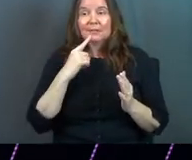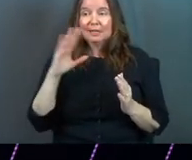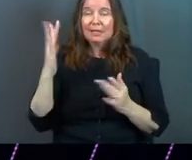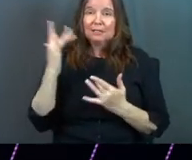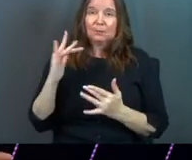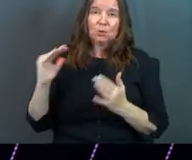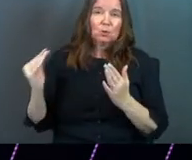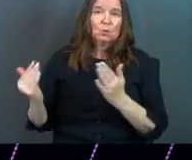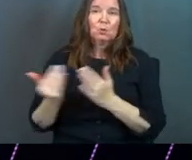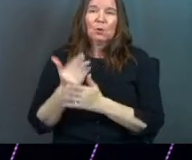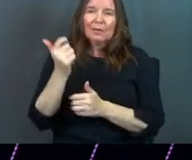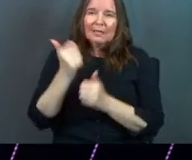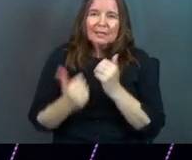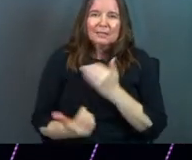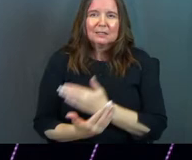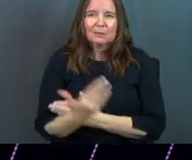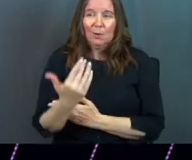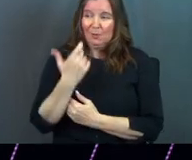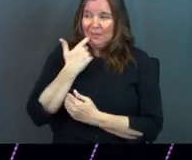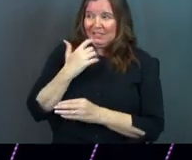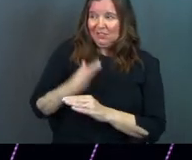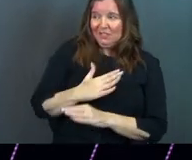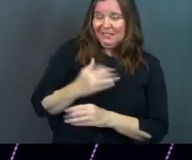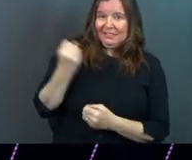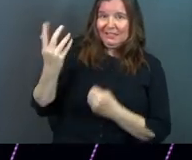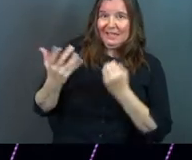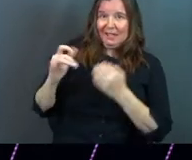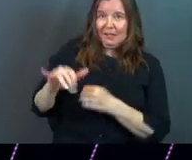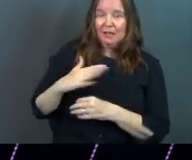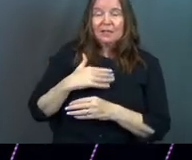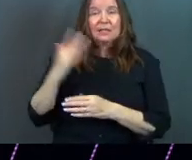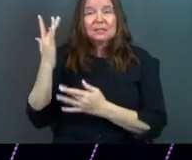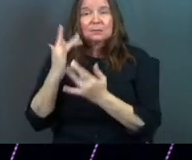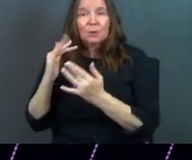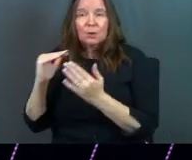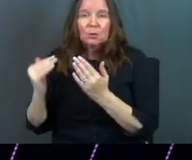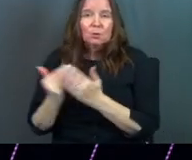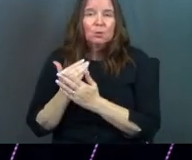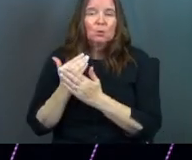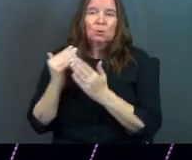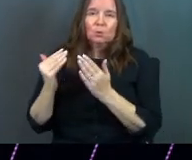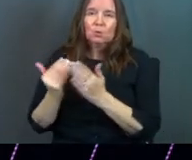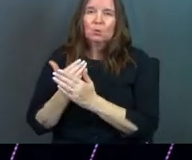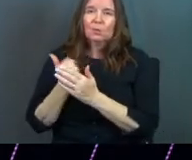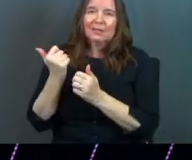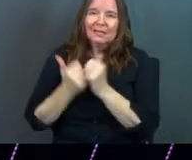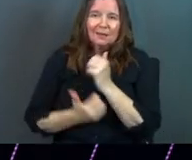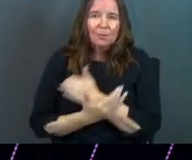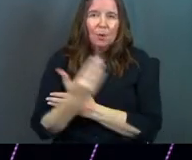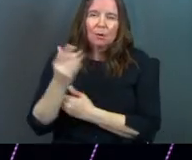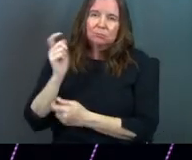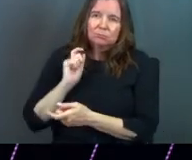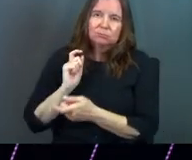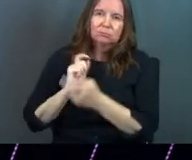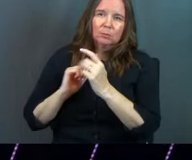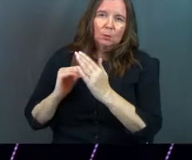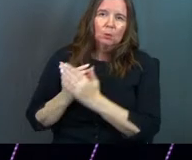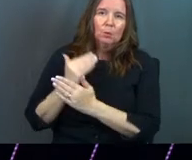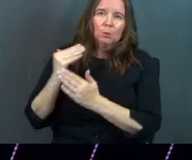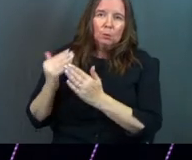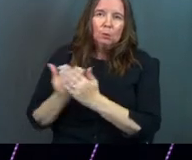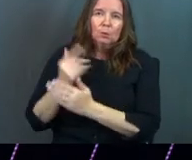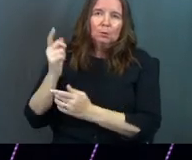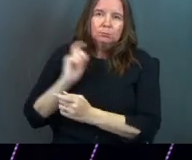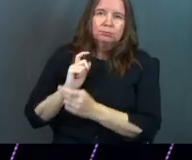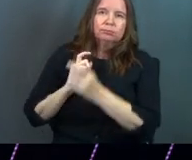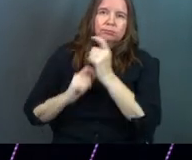His mercies are new every morning. We actually just sang that. His mercies are new every morning. God's got new mercies for you all